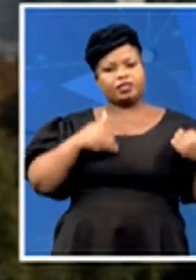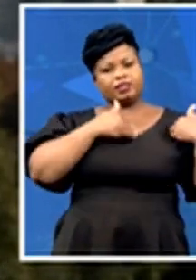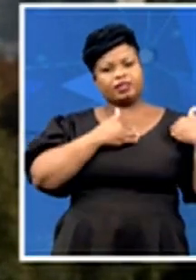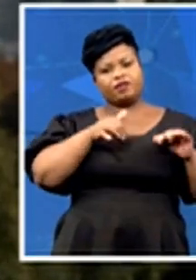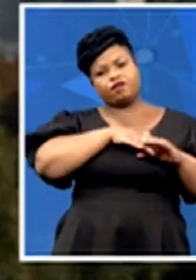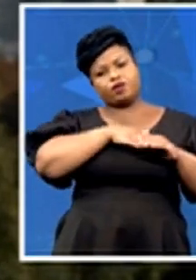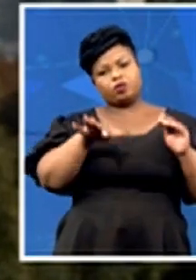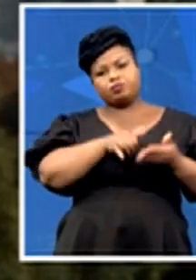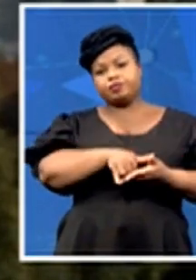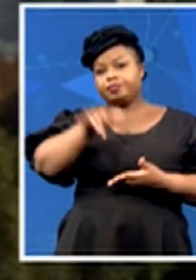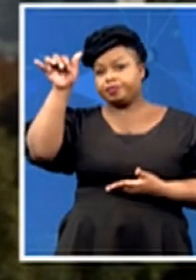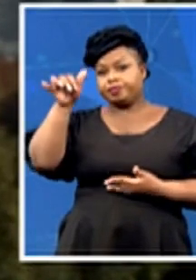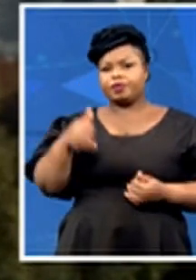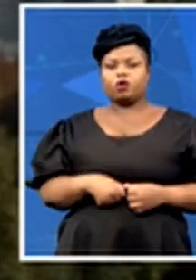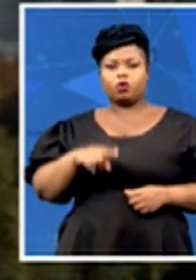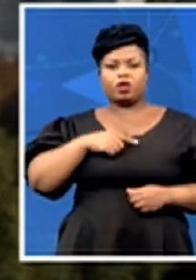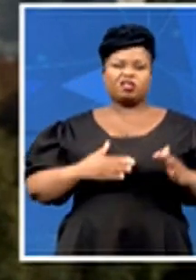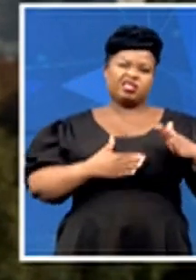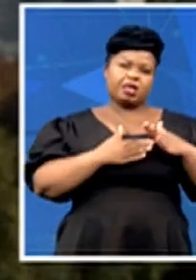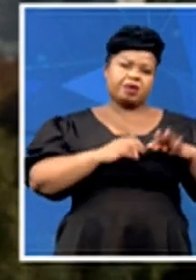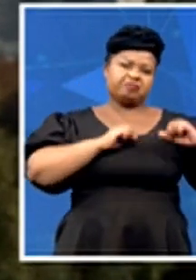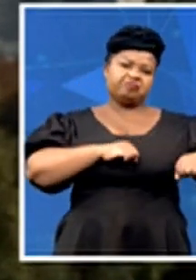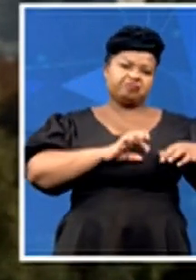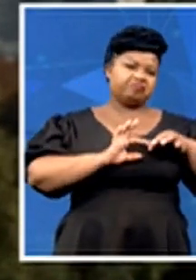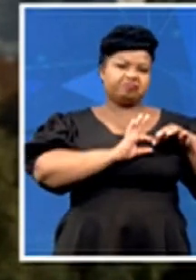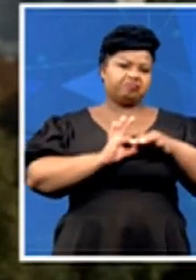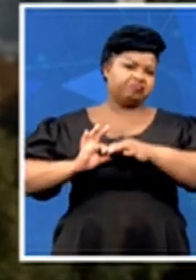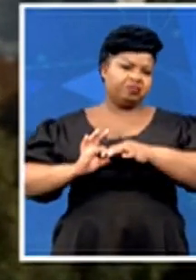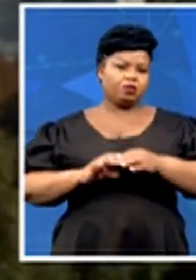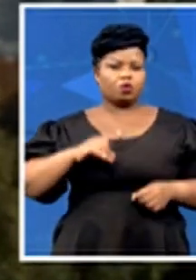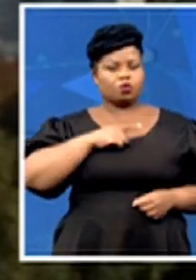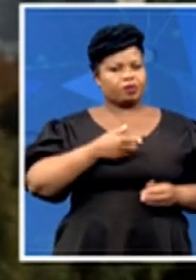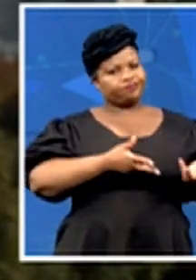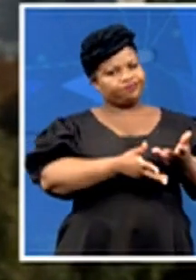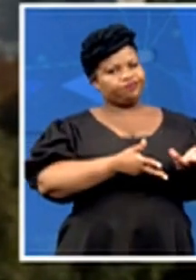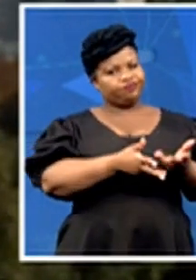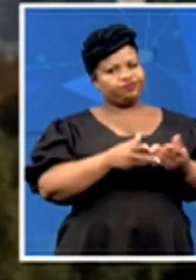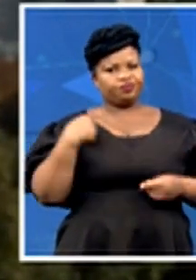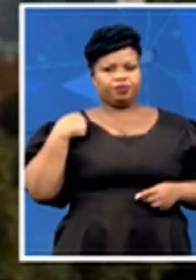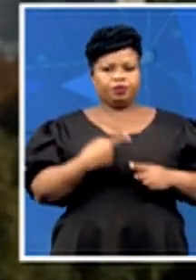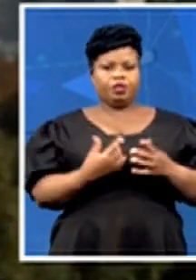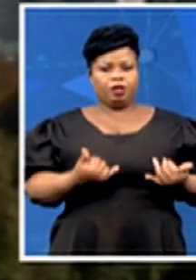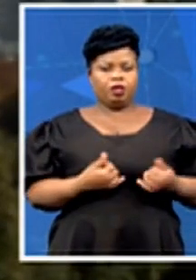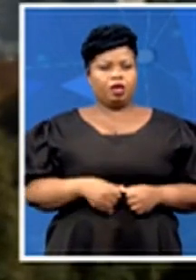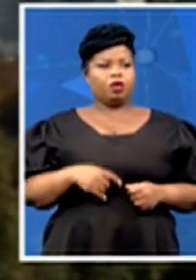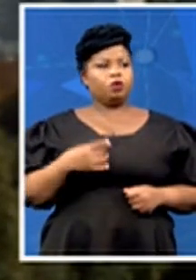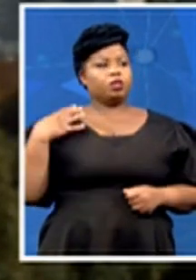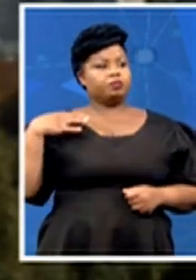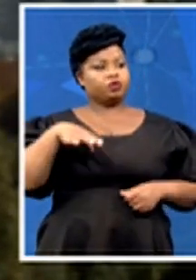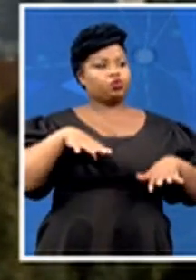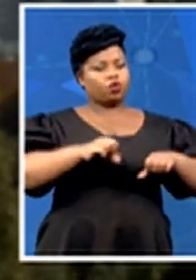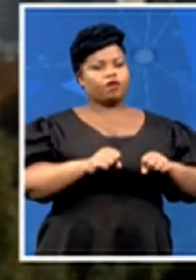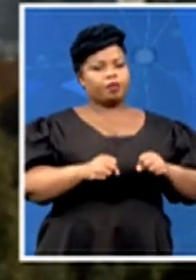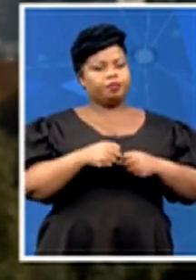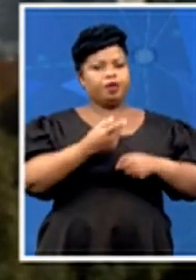taliban uh been talking with the taliban throughout this transition of power diplomats for russia in kabul have uh